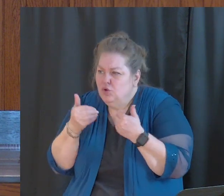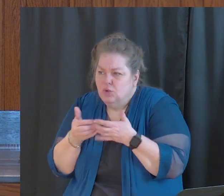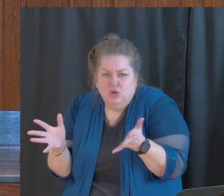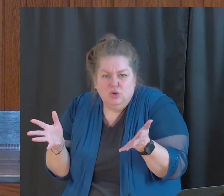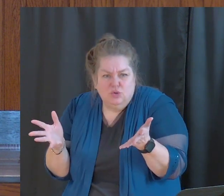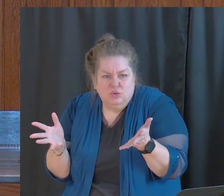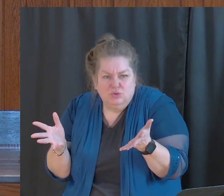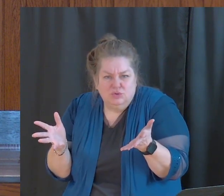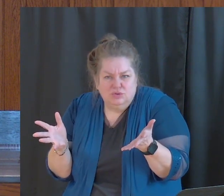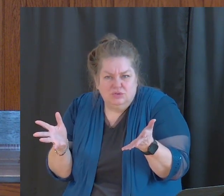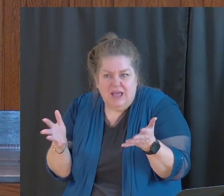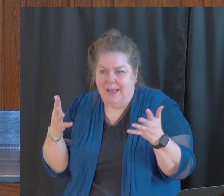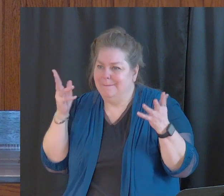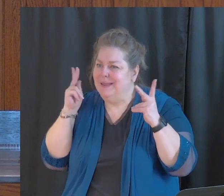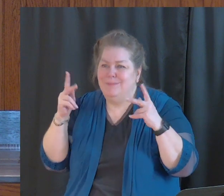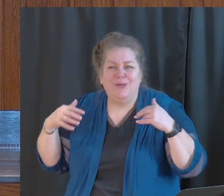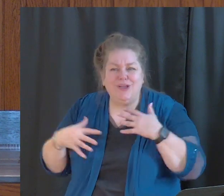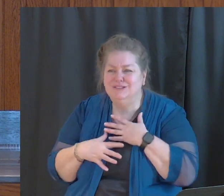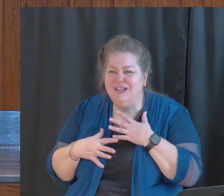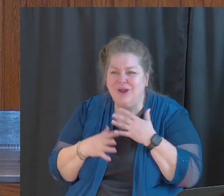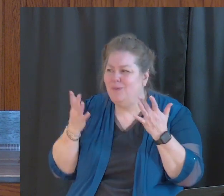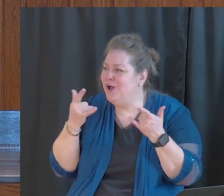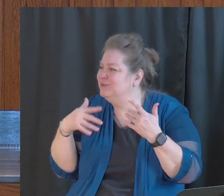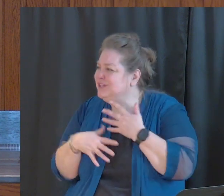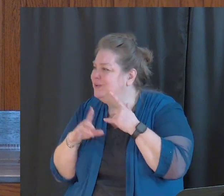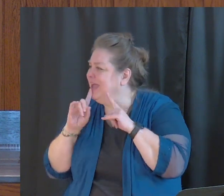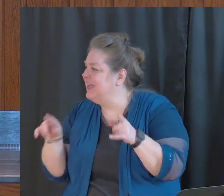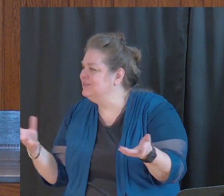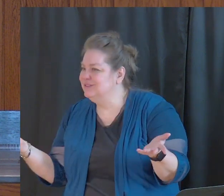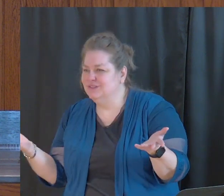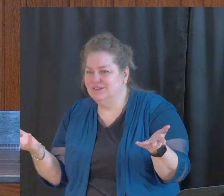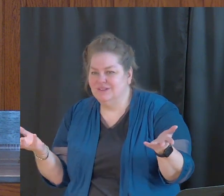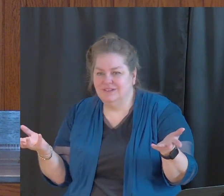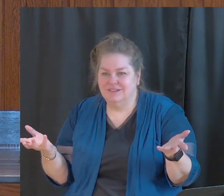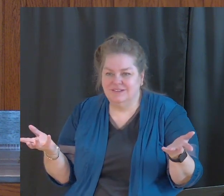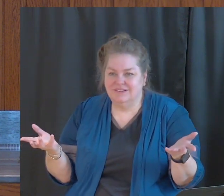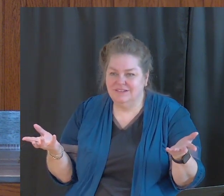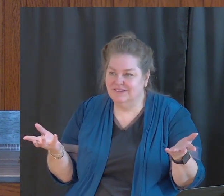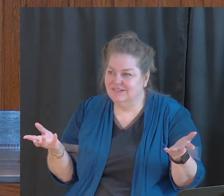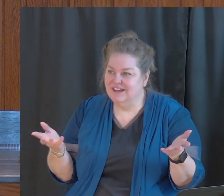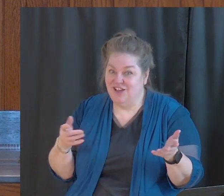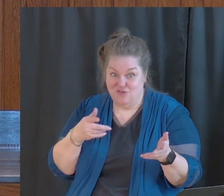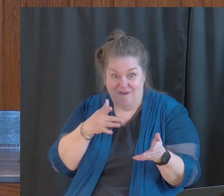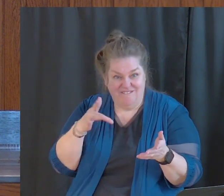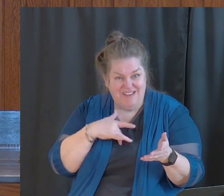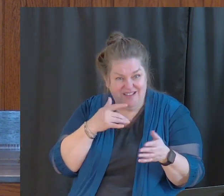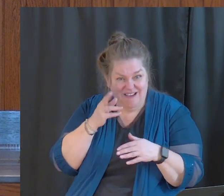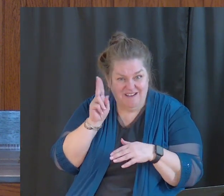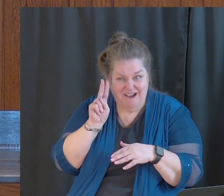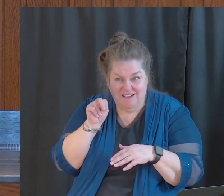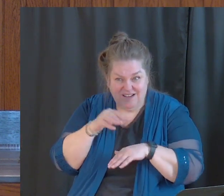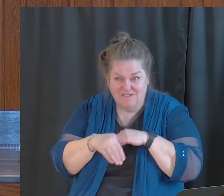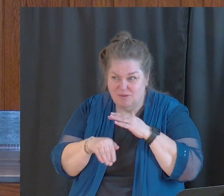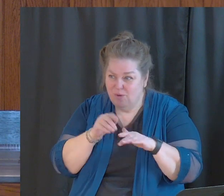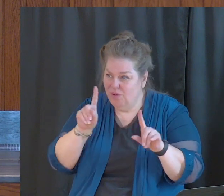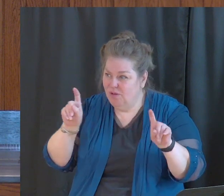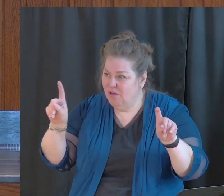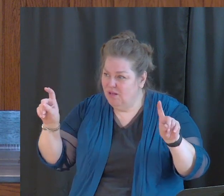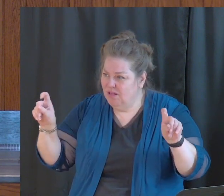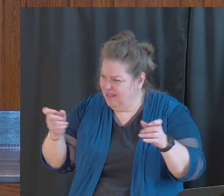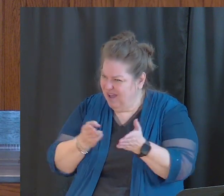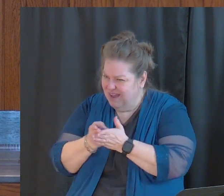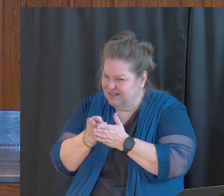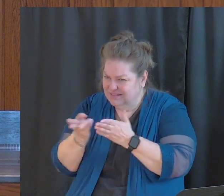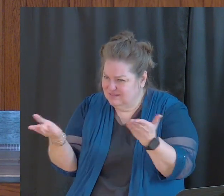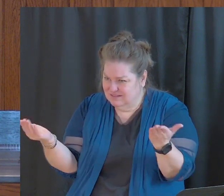People are scared to answer these questions because I'm getting, making you feel uncomfortable, right? Be honest.